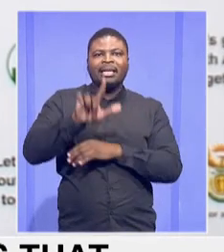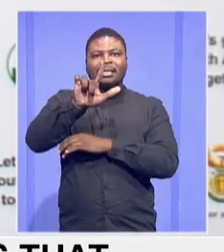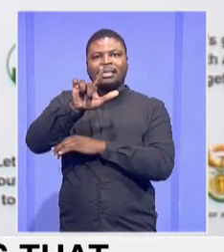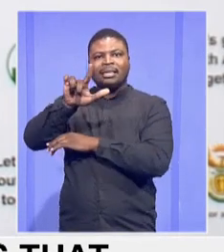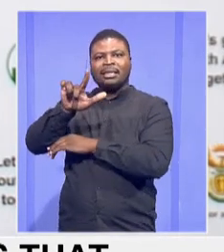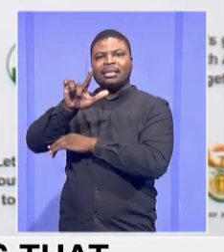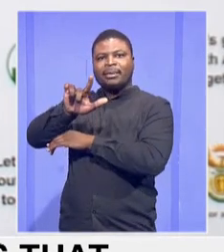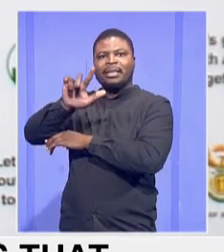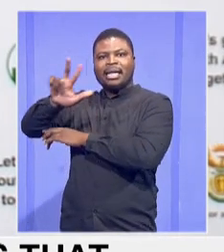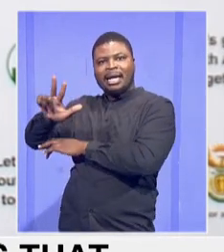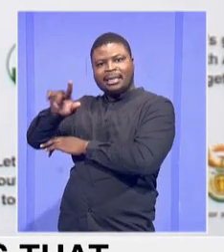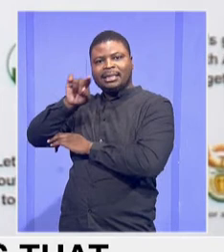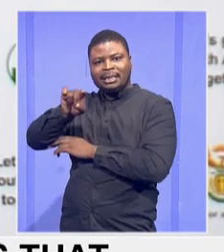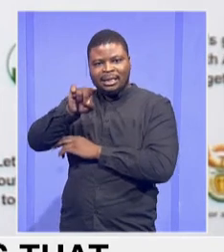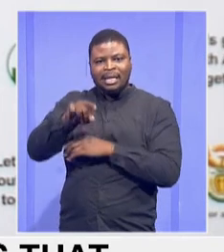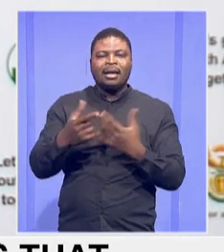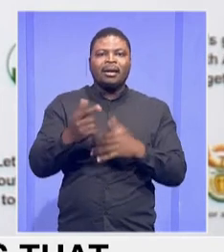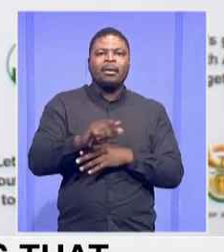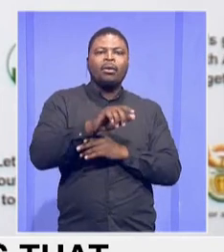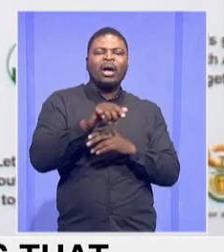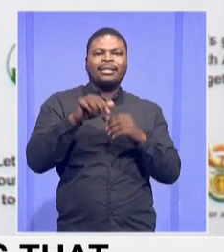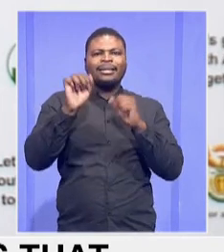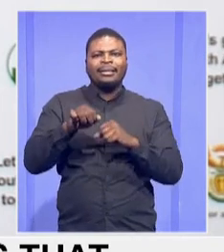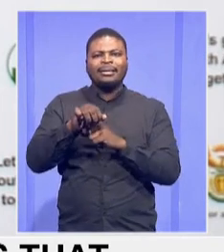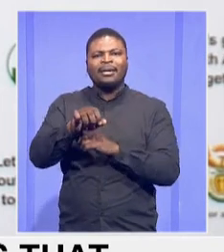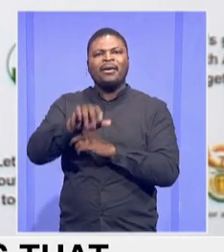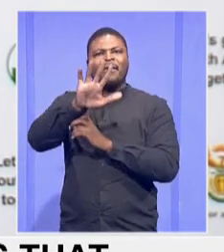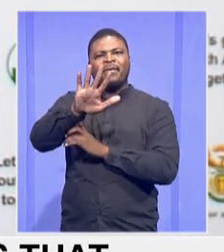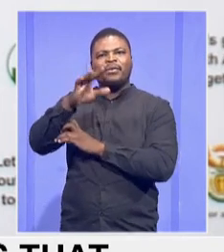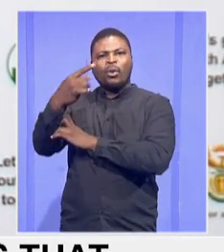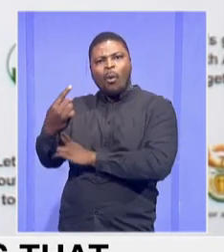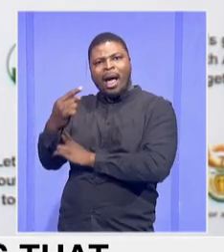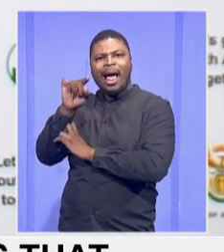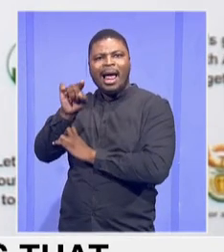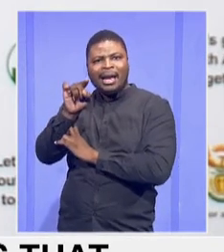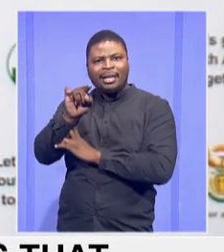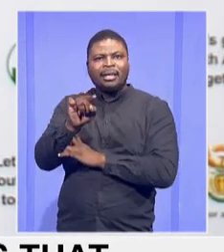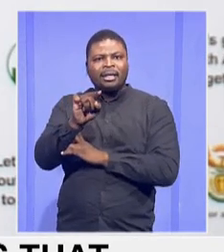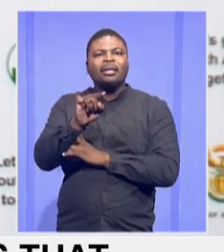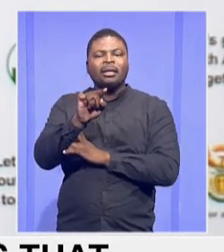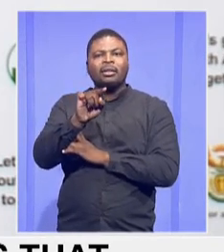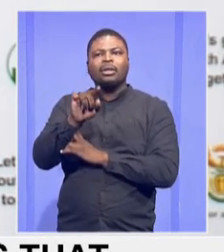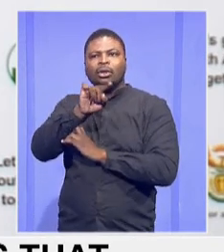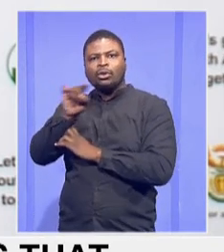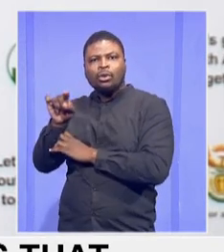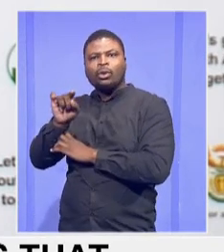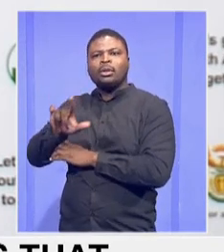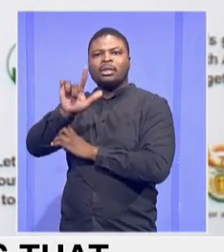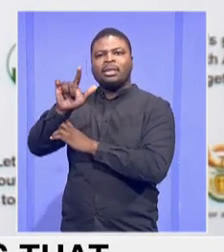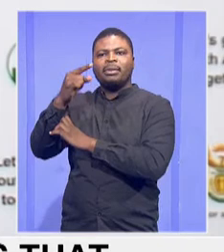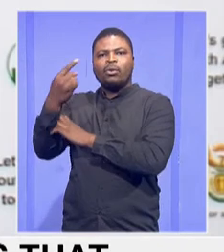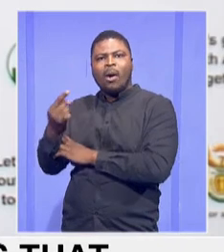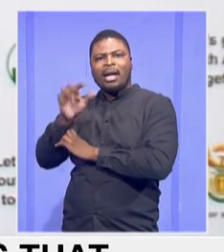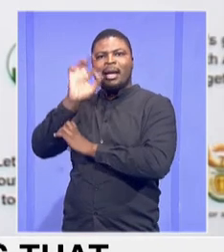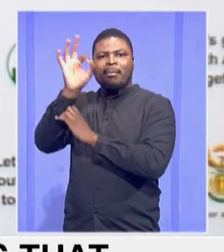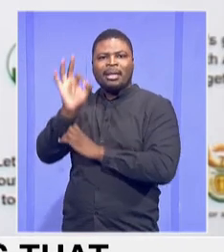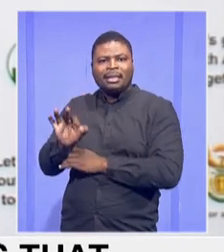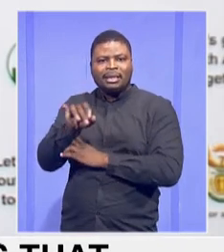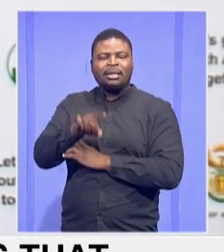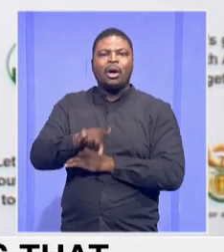189, 51 to 79%, 122,